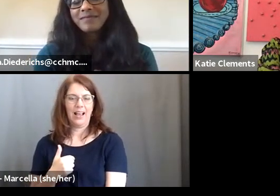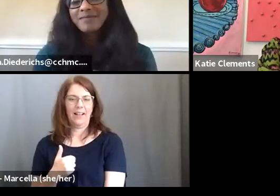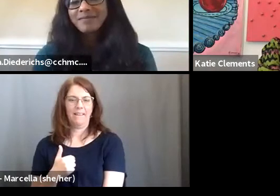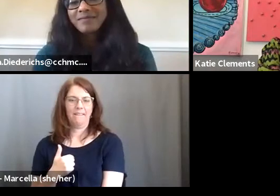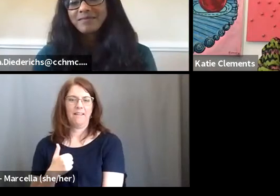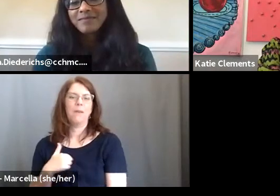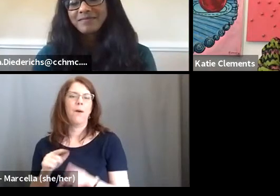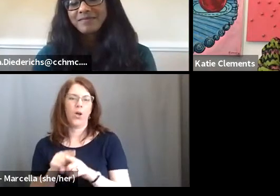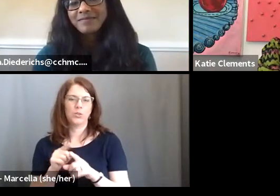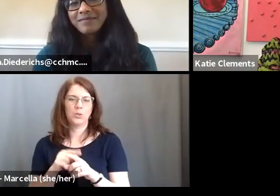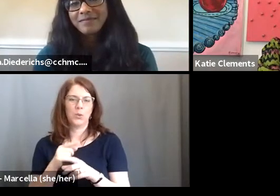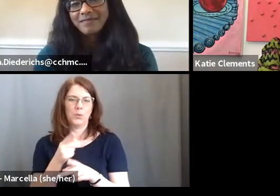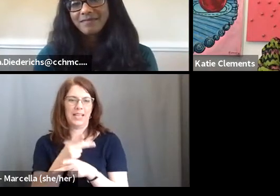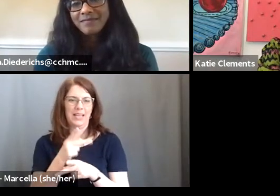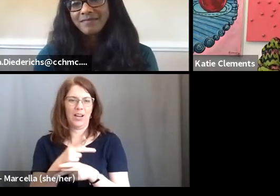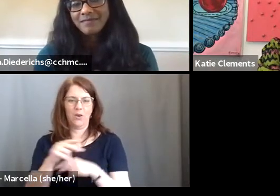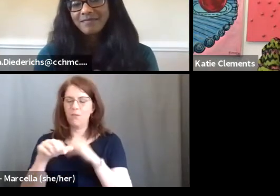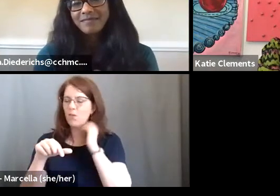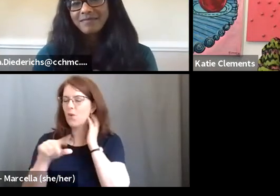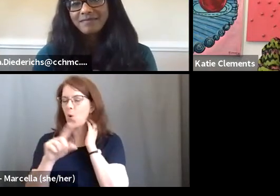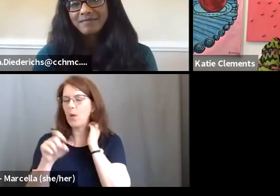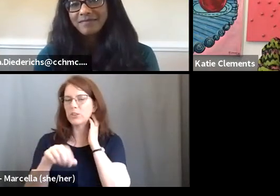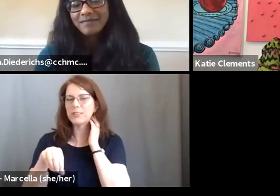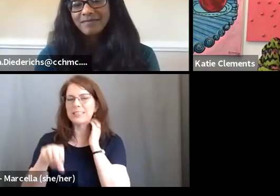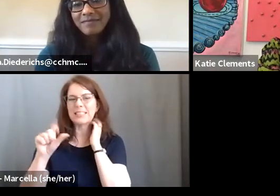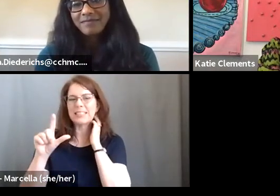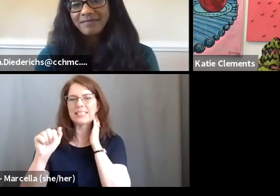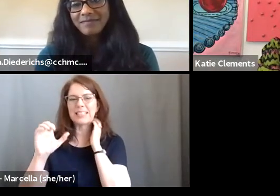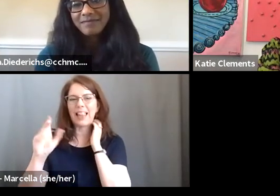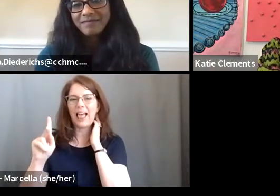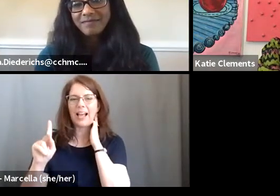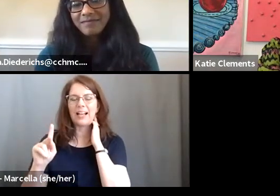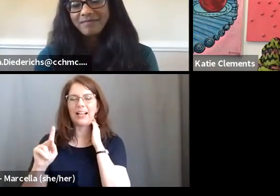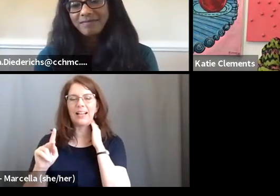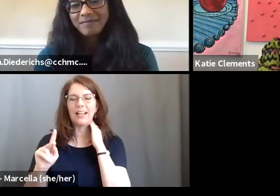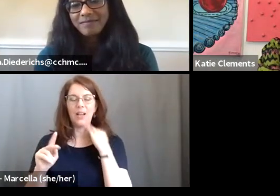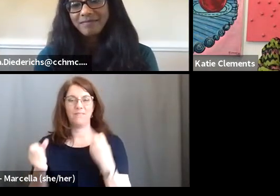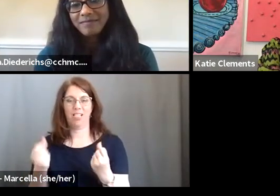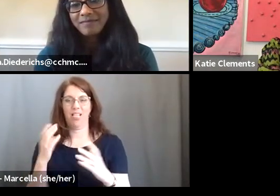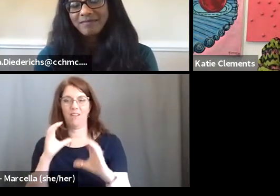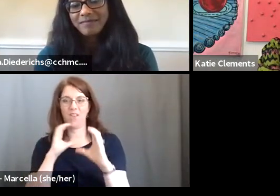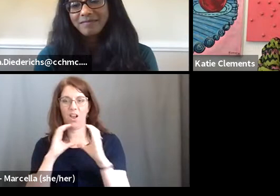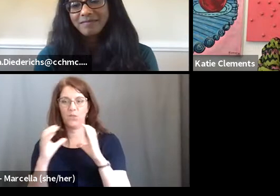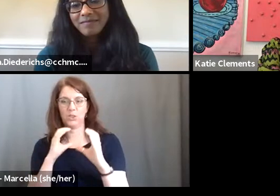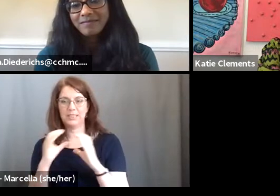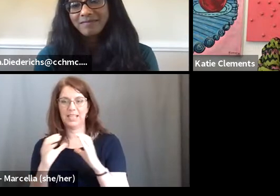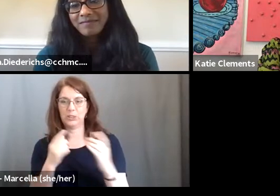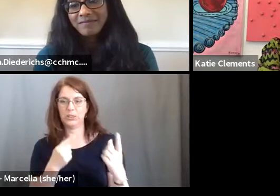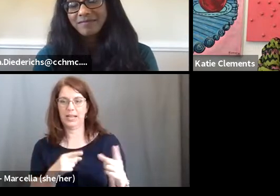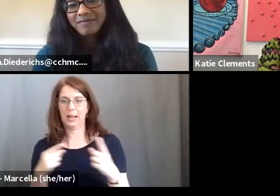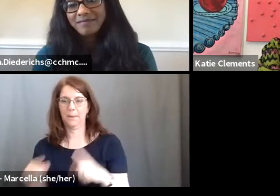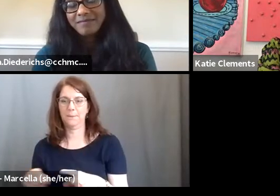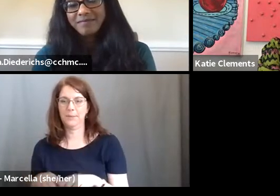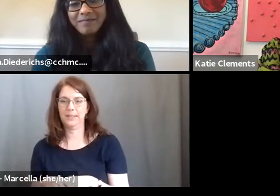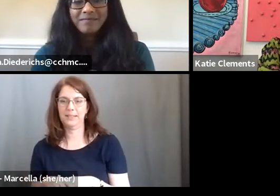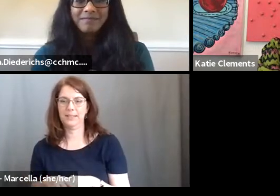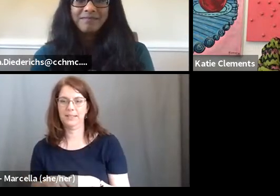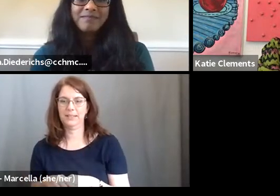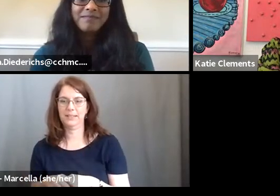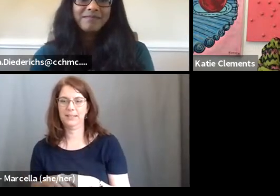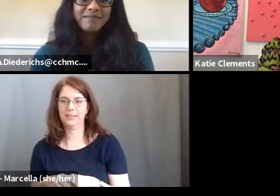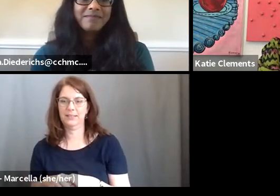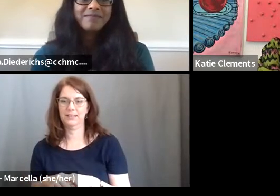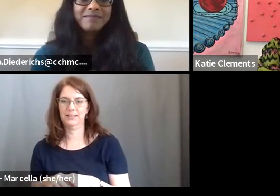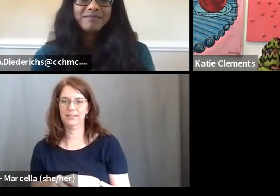fielding questions in the Slack channel and we have a lot of conversation happening, um, on